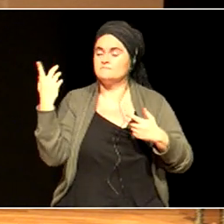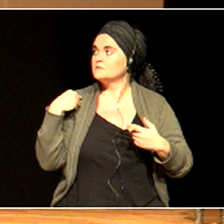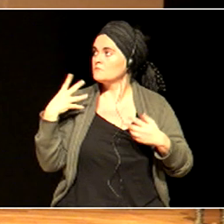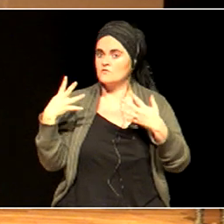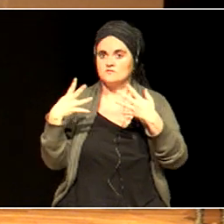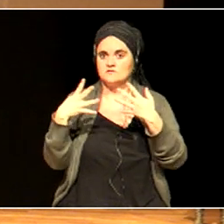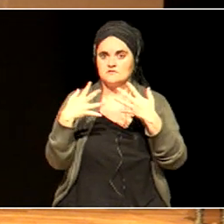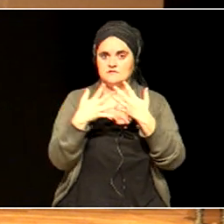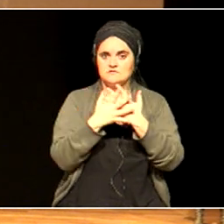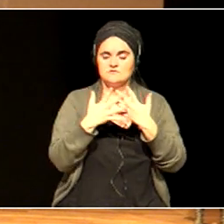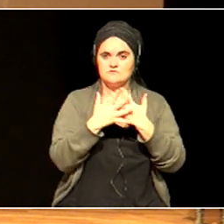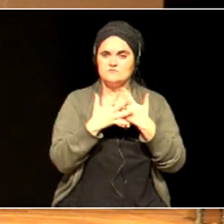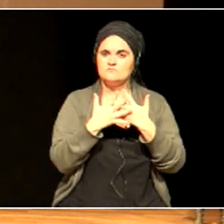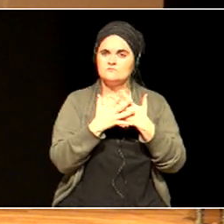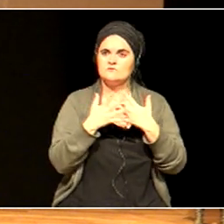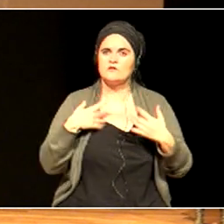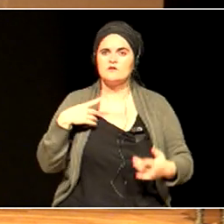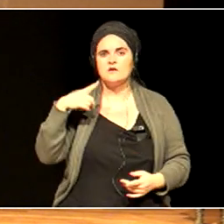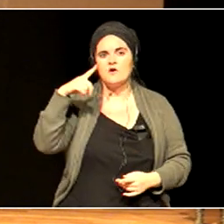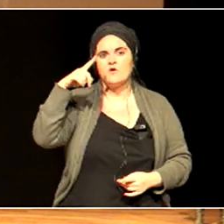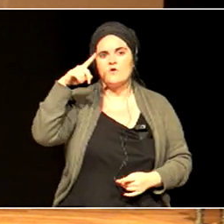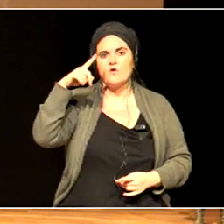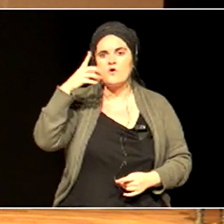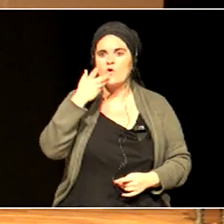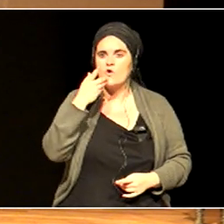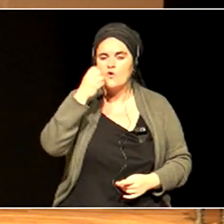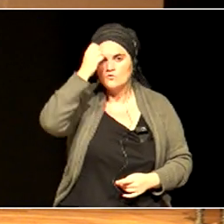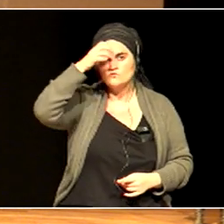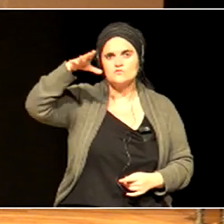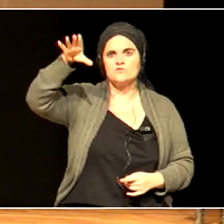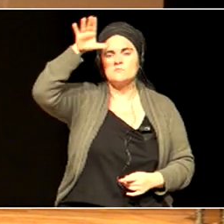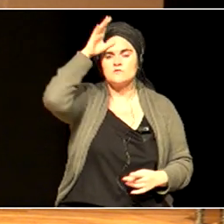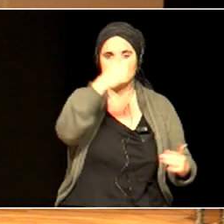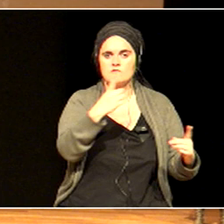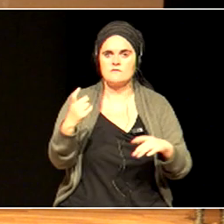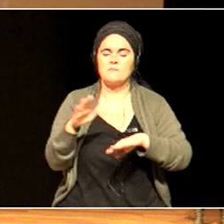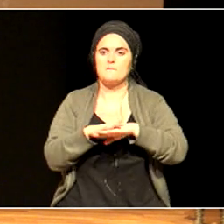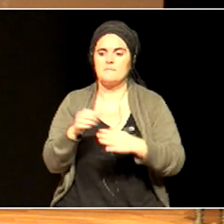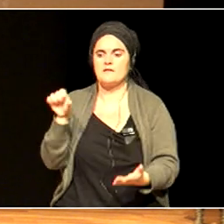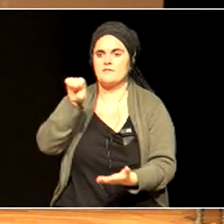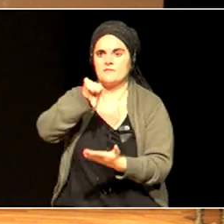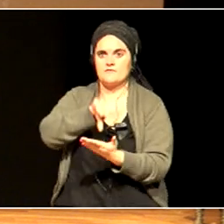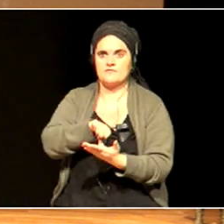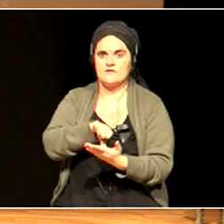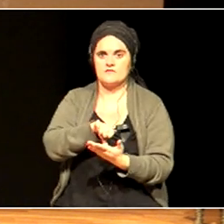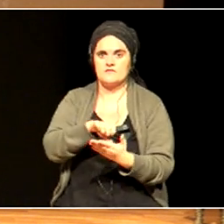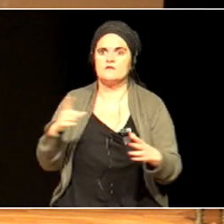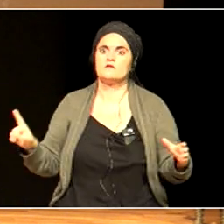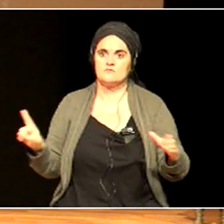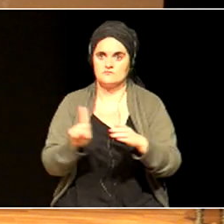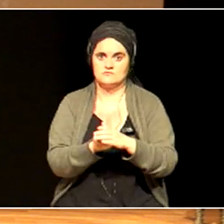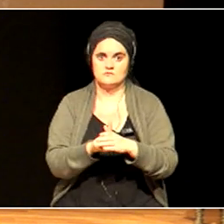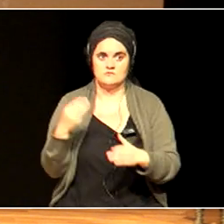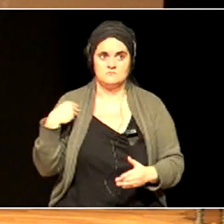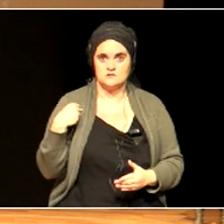and sustainable city, which is the same knowledge that we need for an inclusive and sustainable